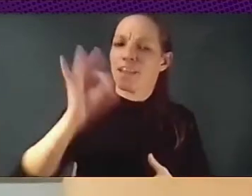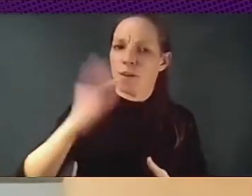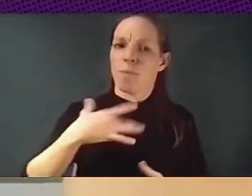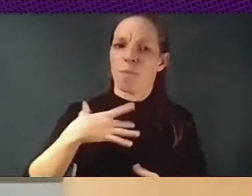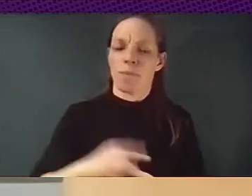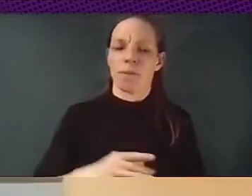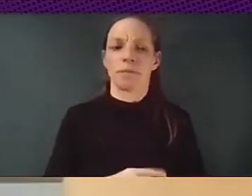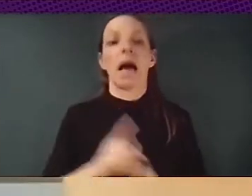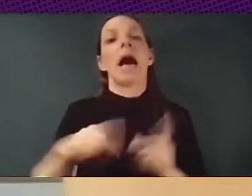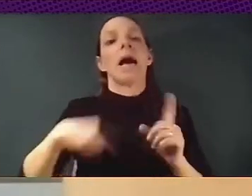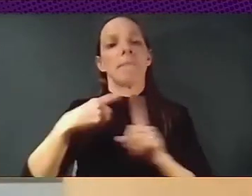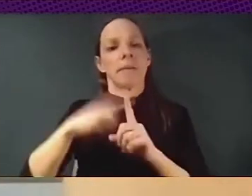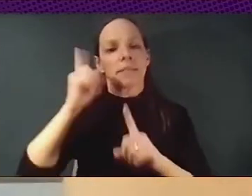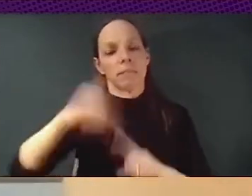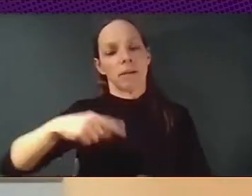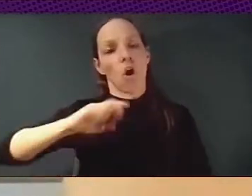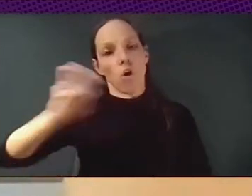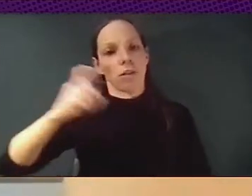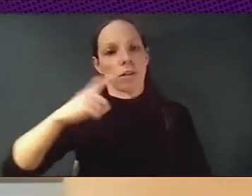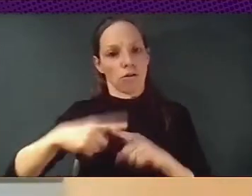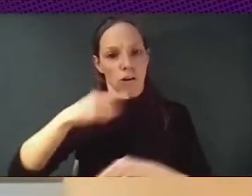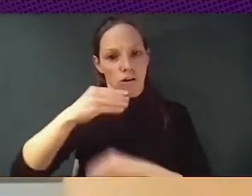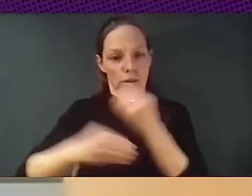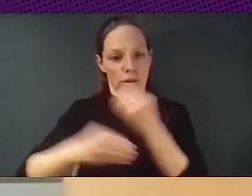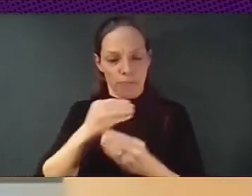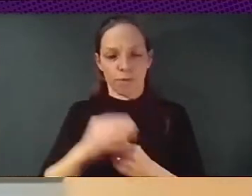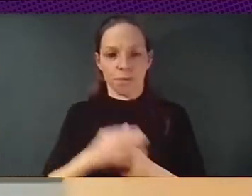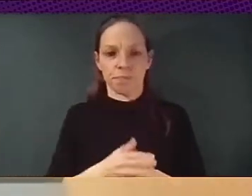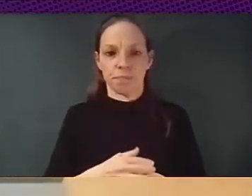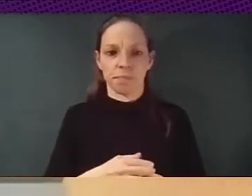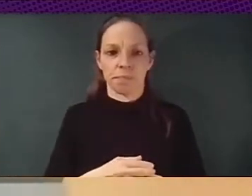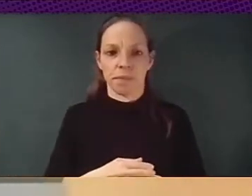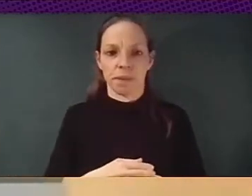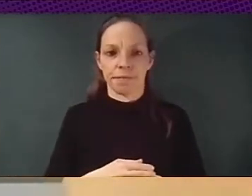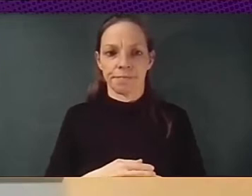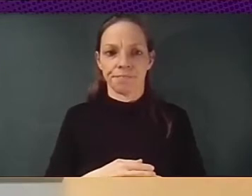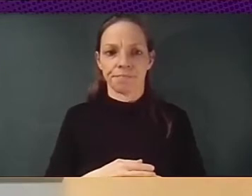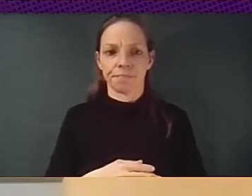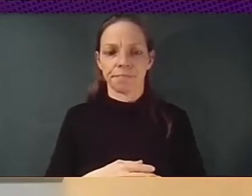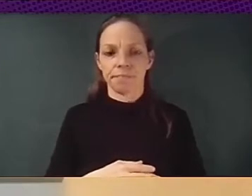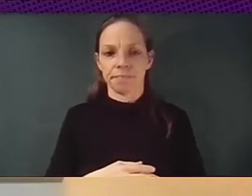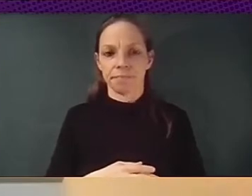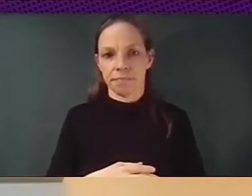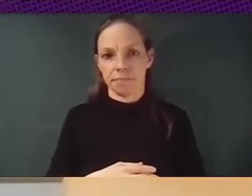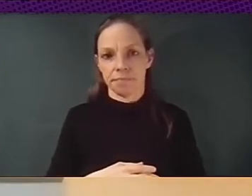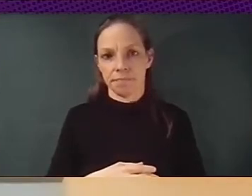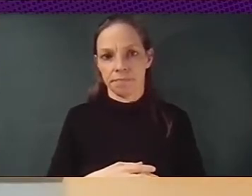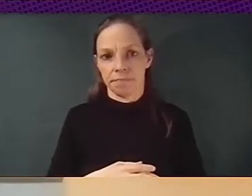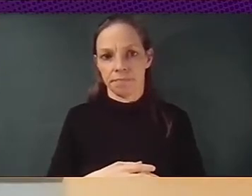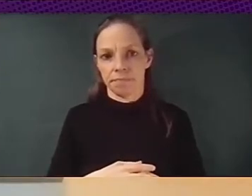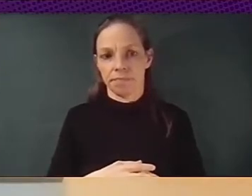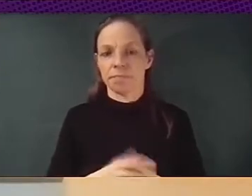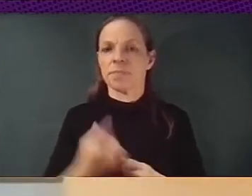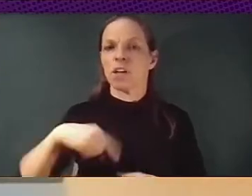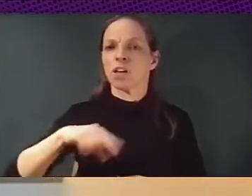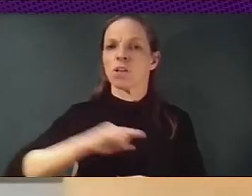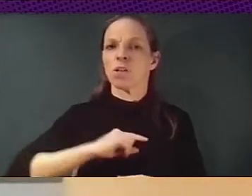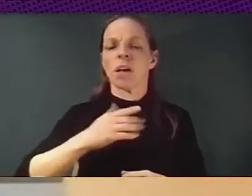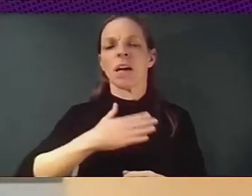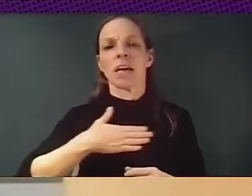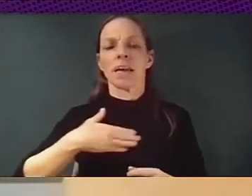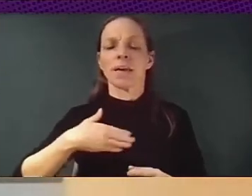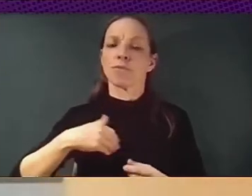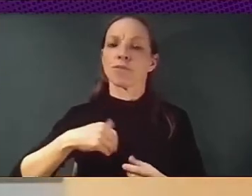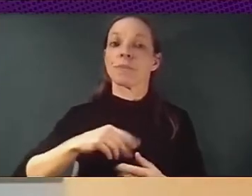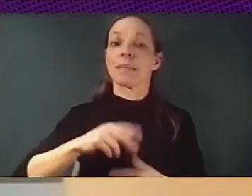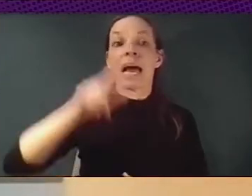from a paradigm of a smart city controlled by big tech and the model of surveillance capitalism based on, you know,